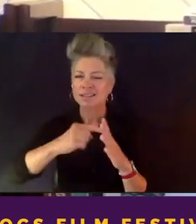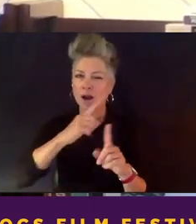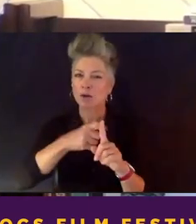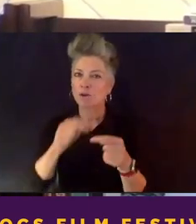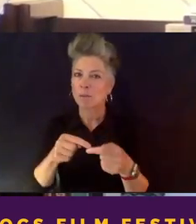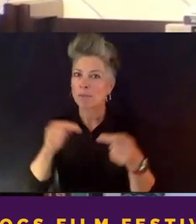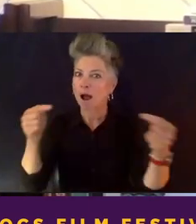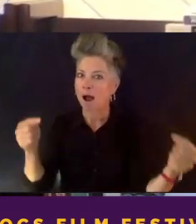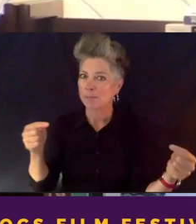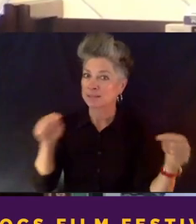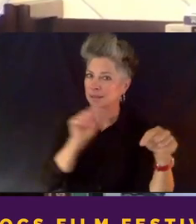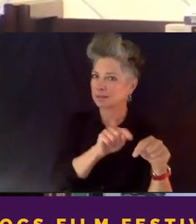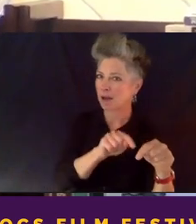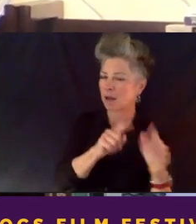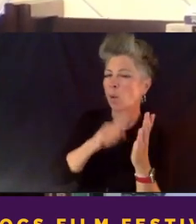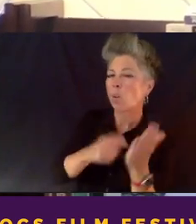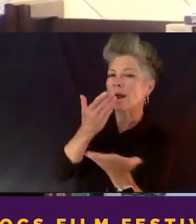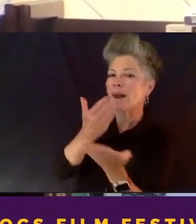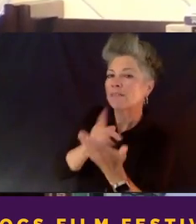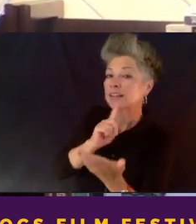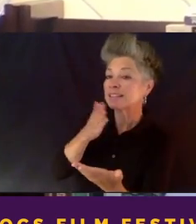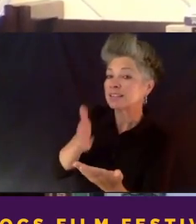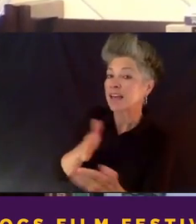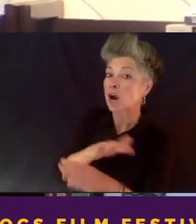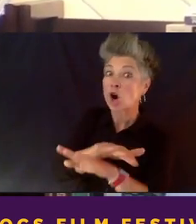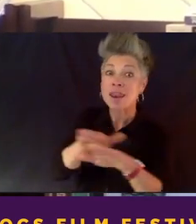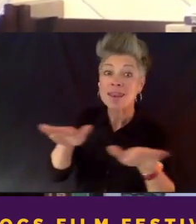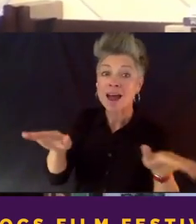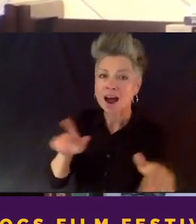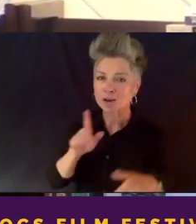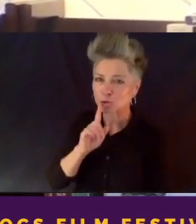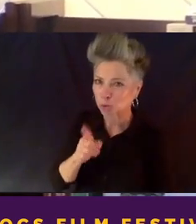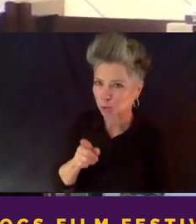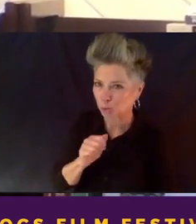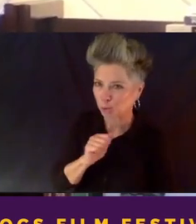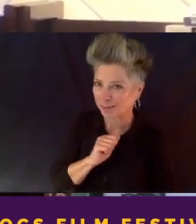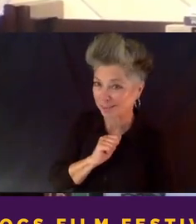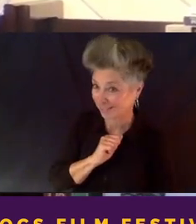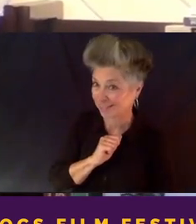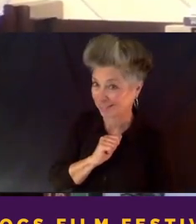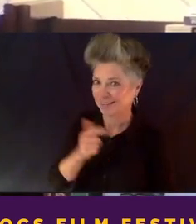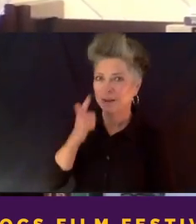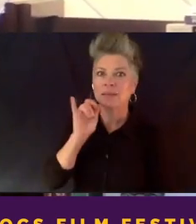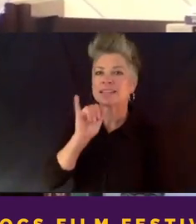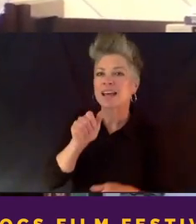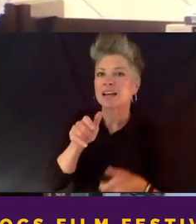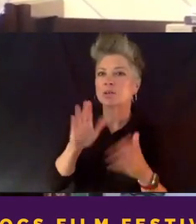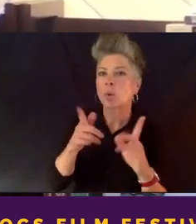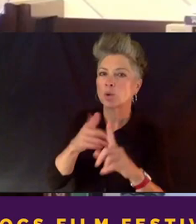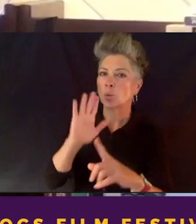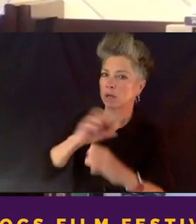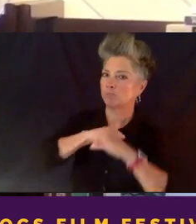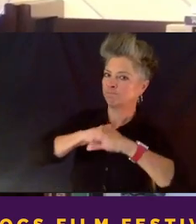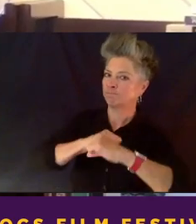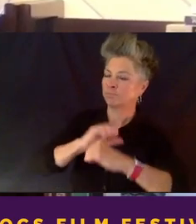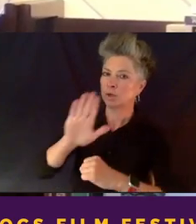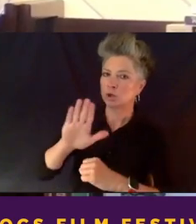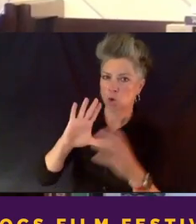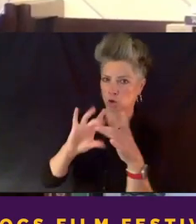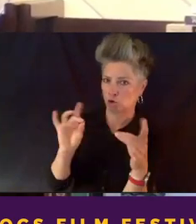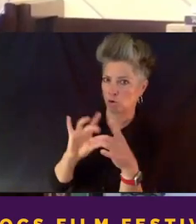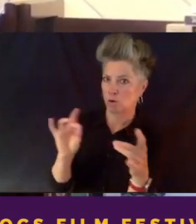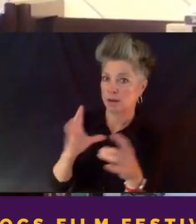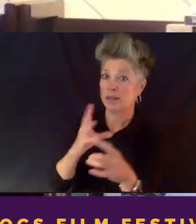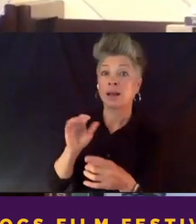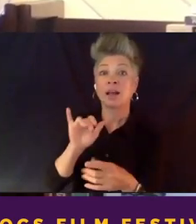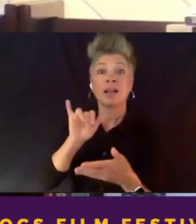what evidence is there that it's not true? What about, you know, because that's the way you're going to really bulletproof your story. That's the way, um, you're